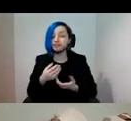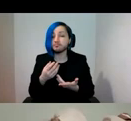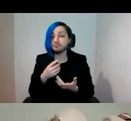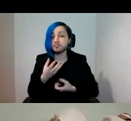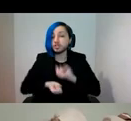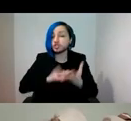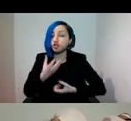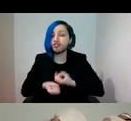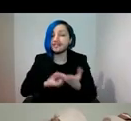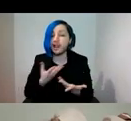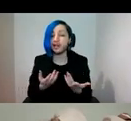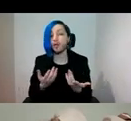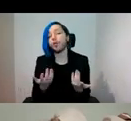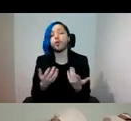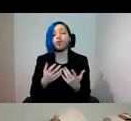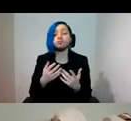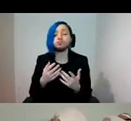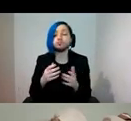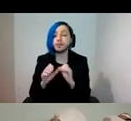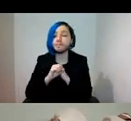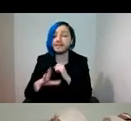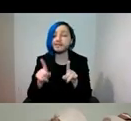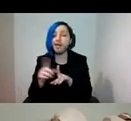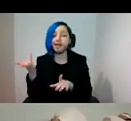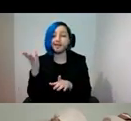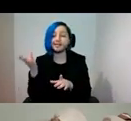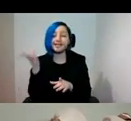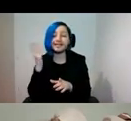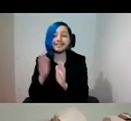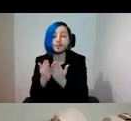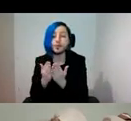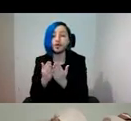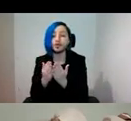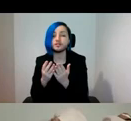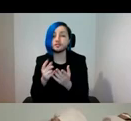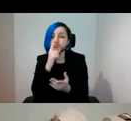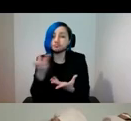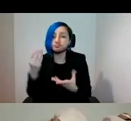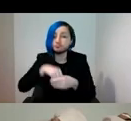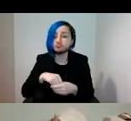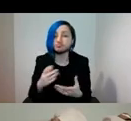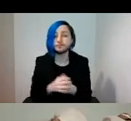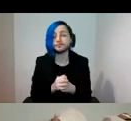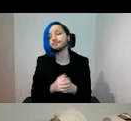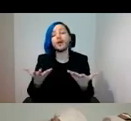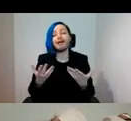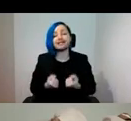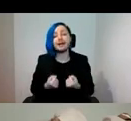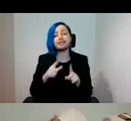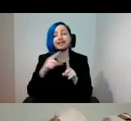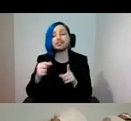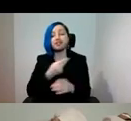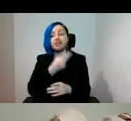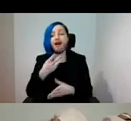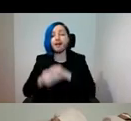media, such as sound walks. The focus is on the process and acceptance that digital art becomes